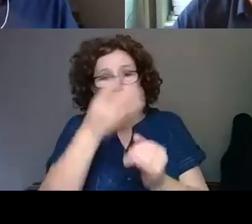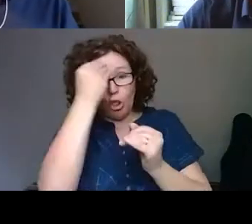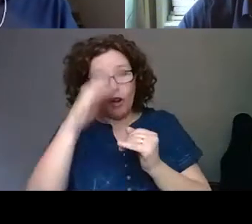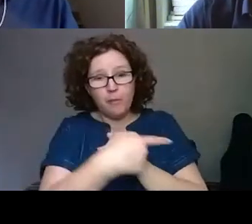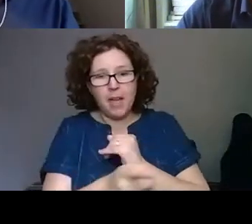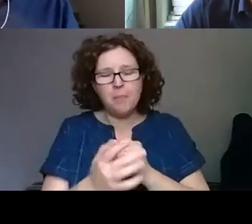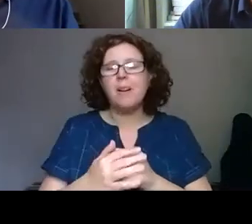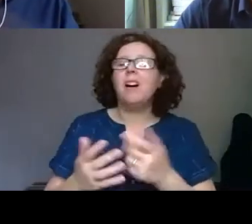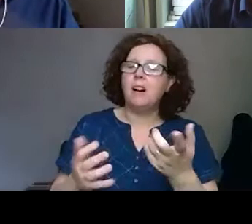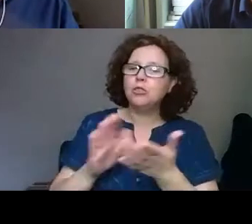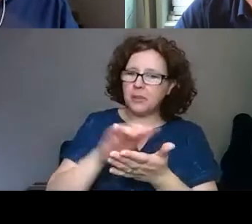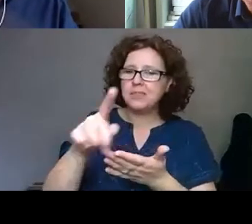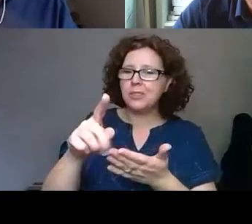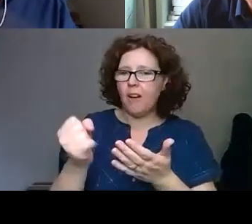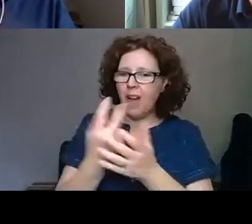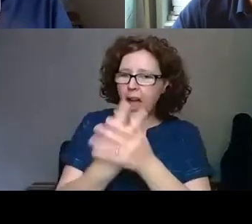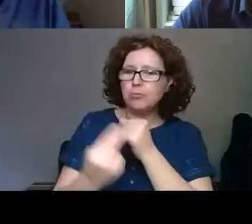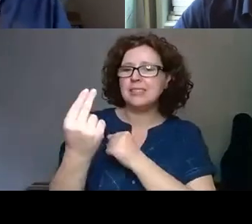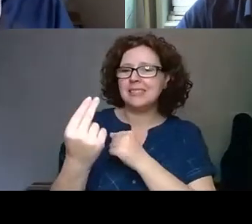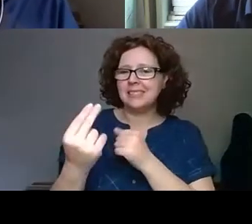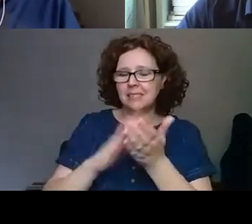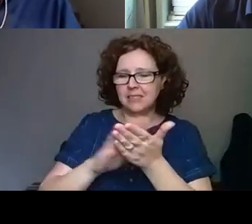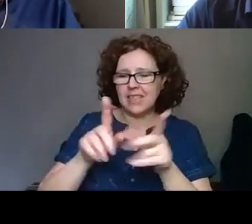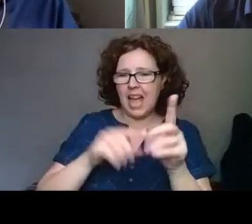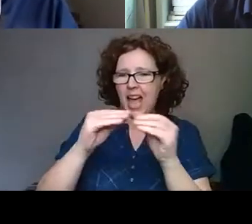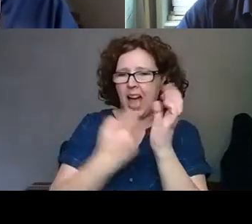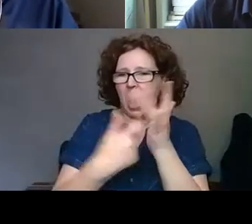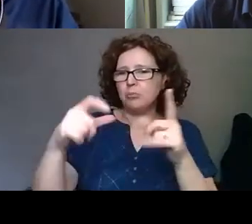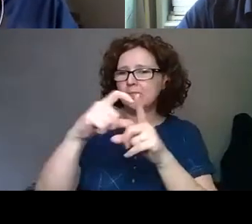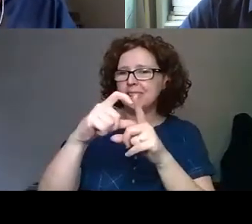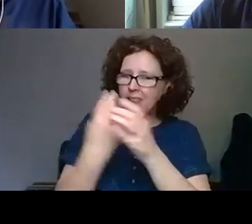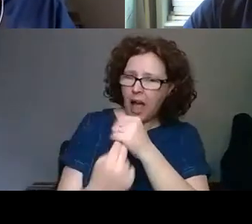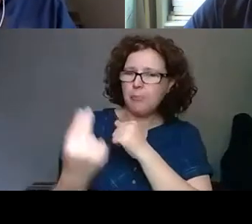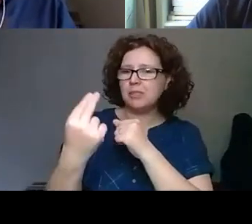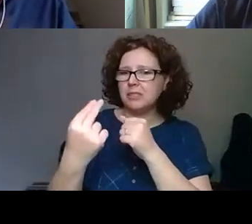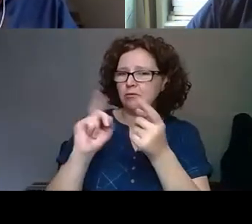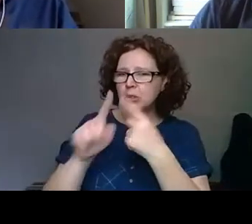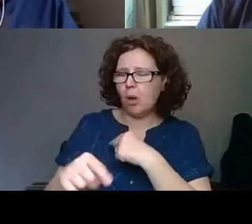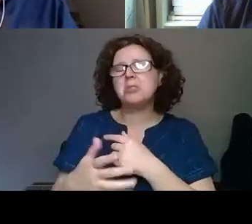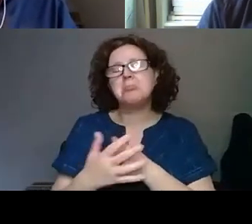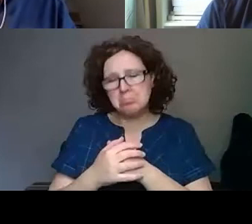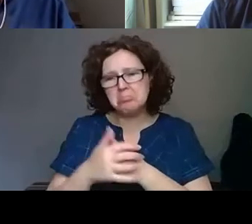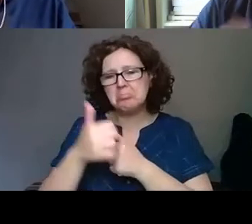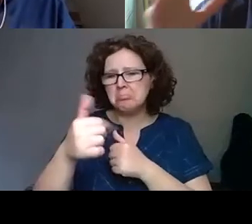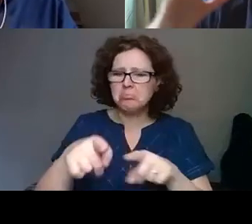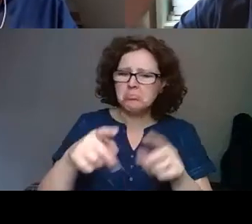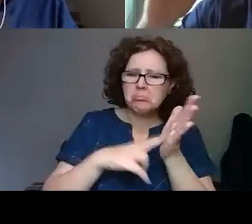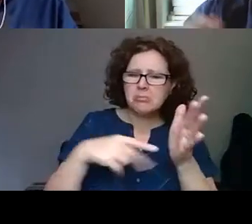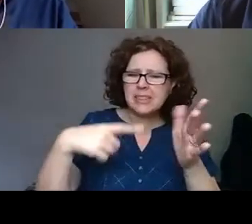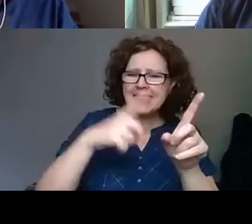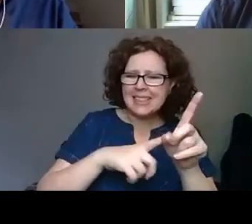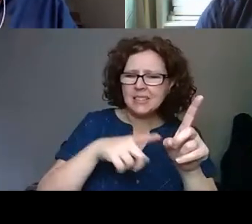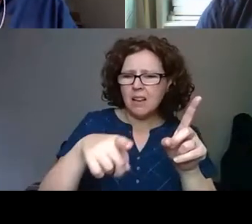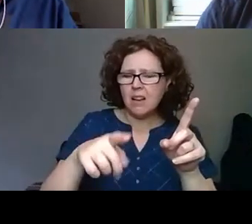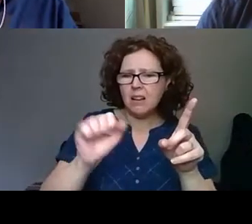So, so a hybrid response, being able to respond quickly, be experimental. Nikita, what was your experience, you know, working within